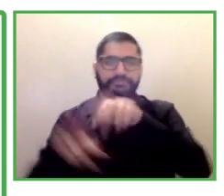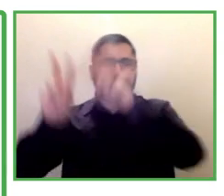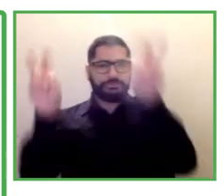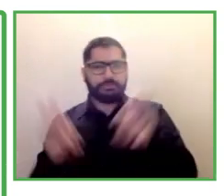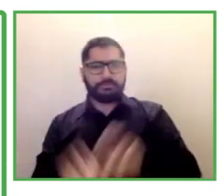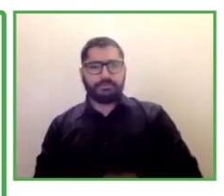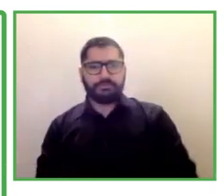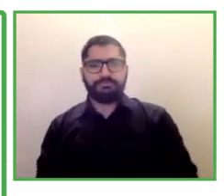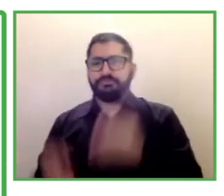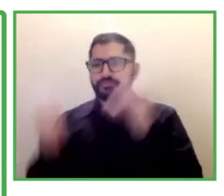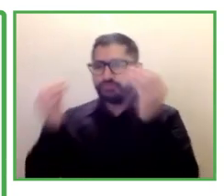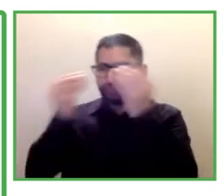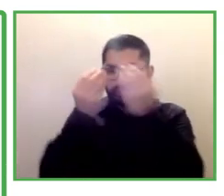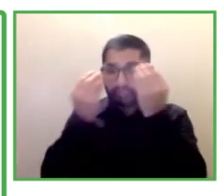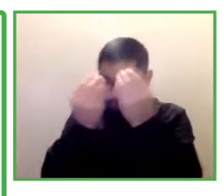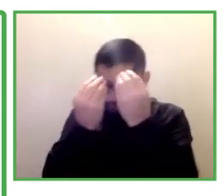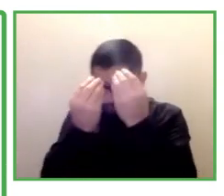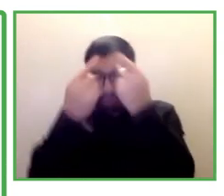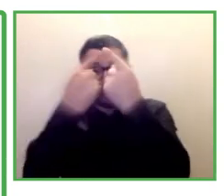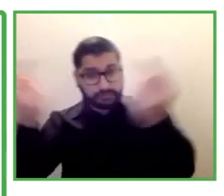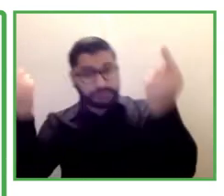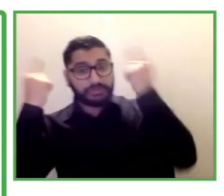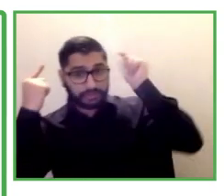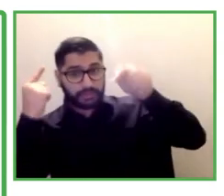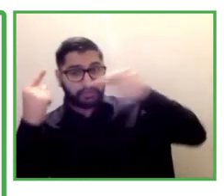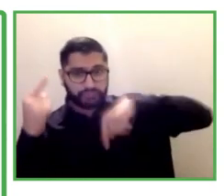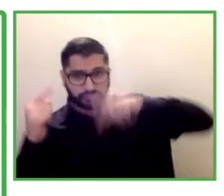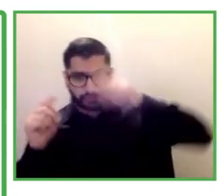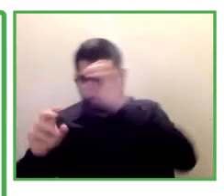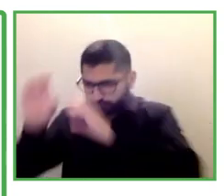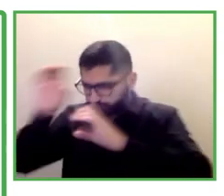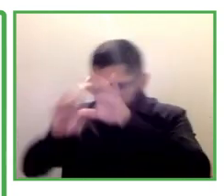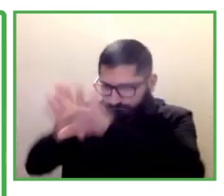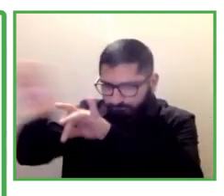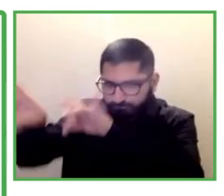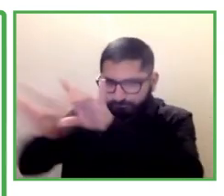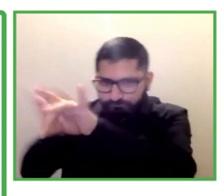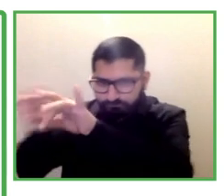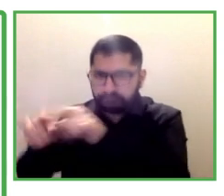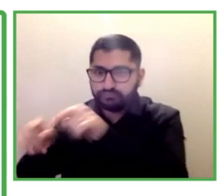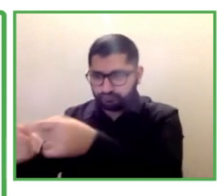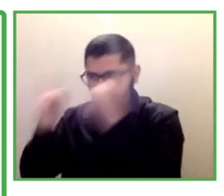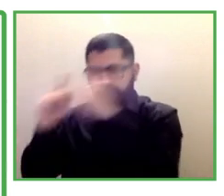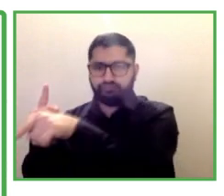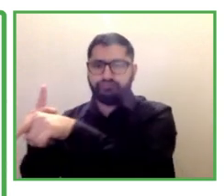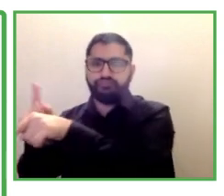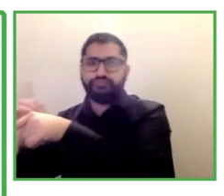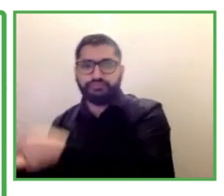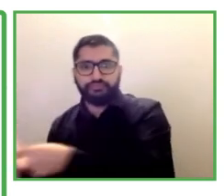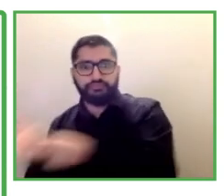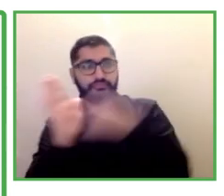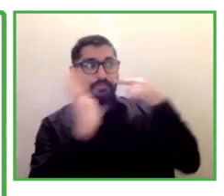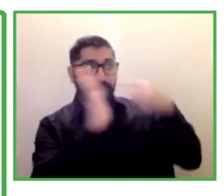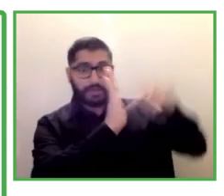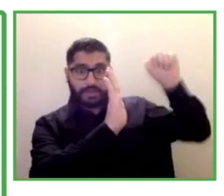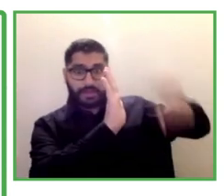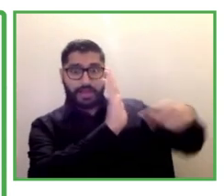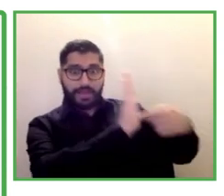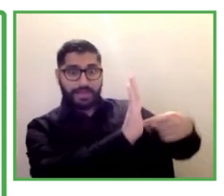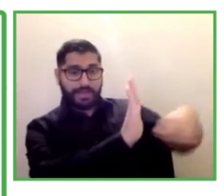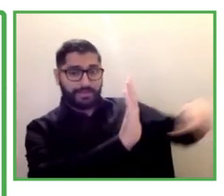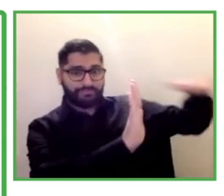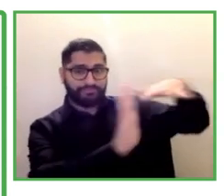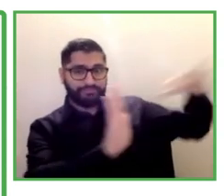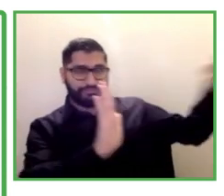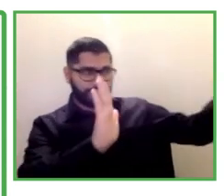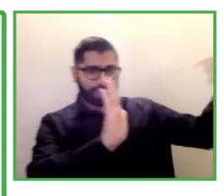while building the disability confidence across their staff all the internship positions are designed to be really well